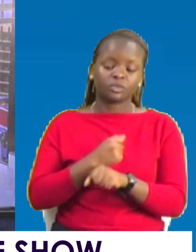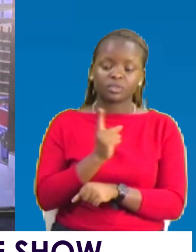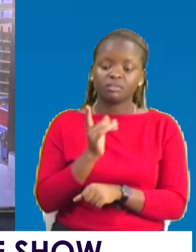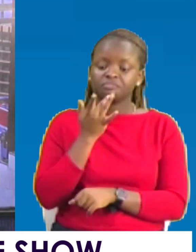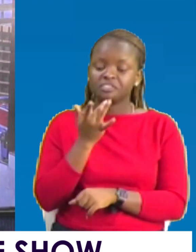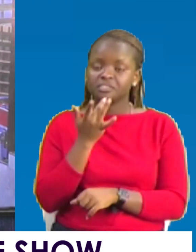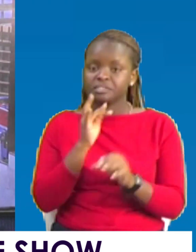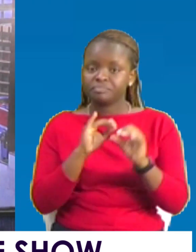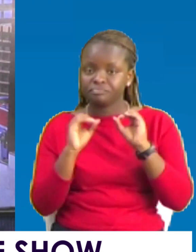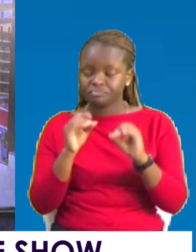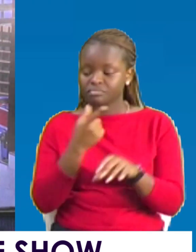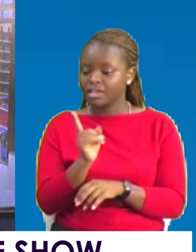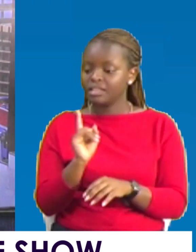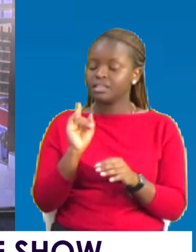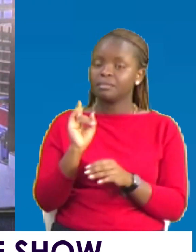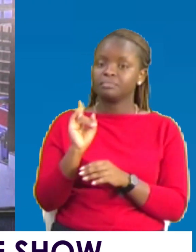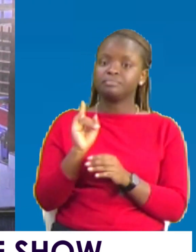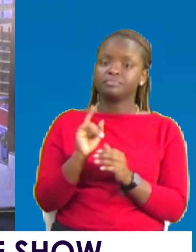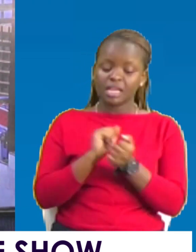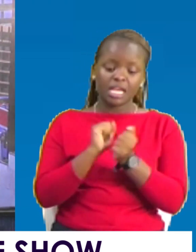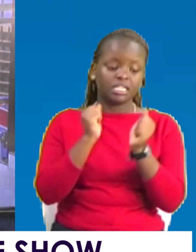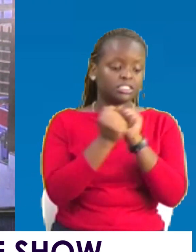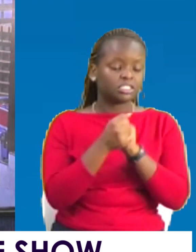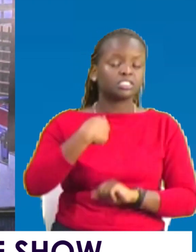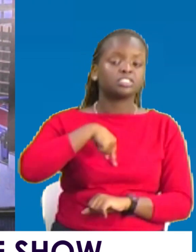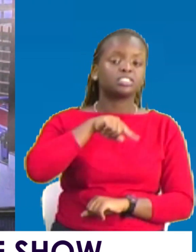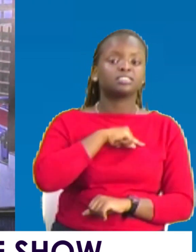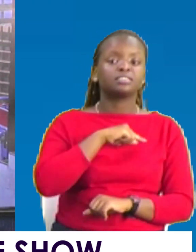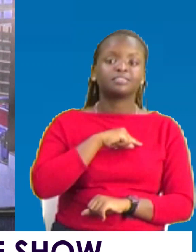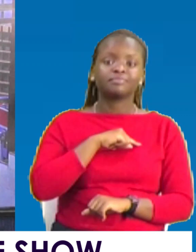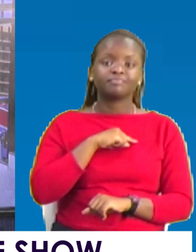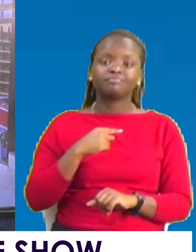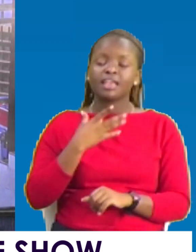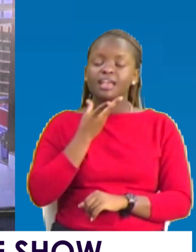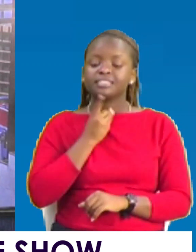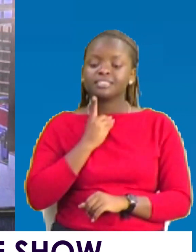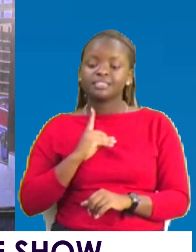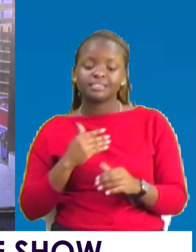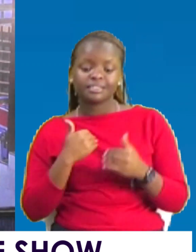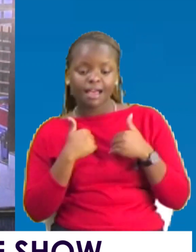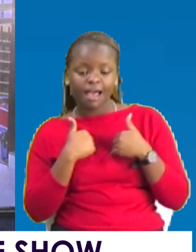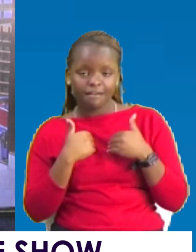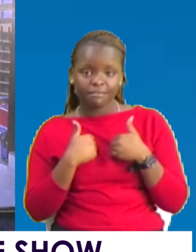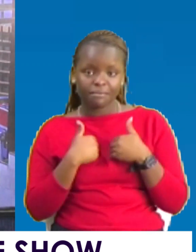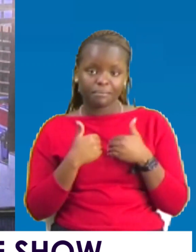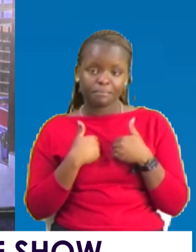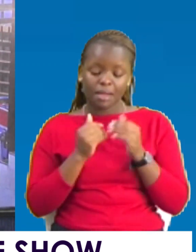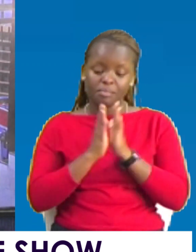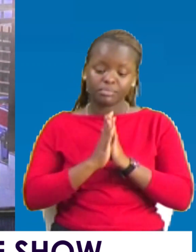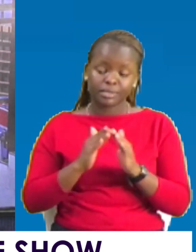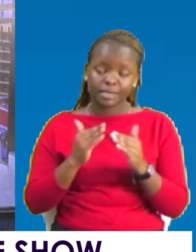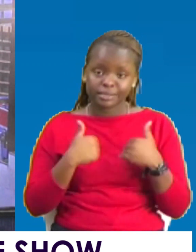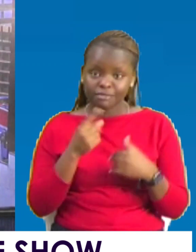Trust you me. They are the ones that are going to transform us. The desires that we have. The prayers we have heard.